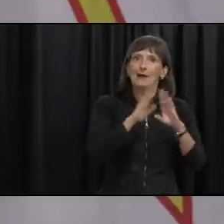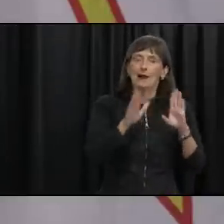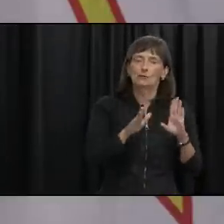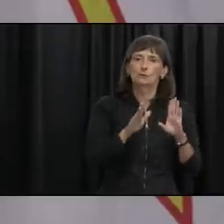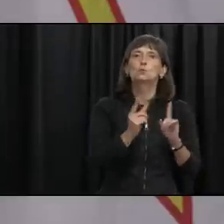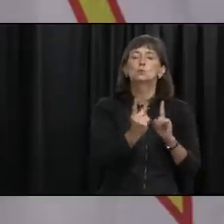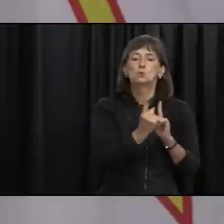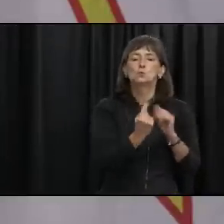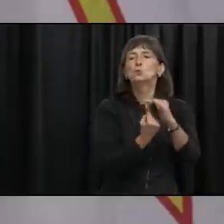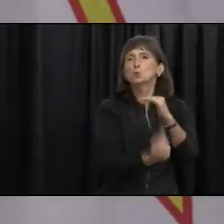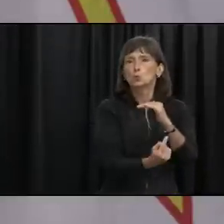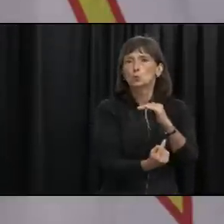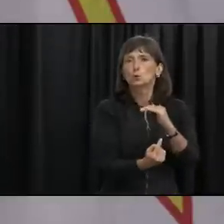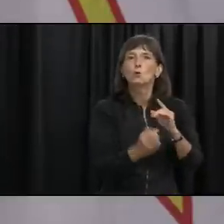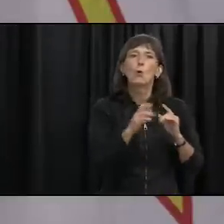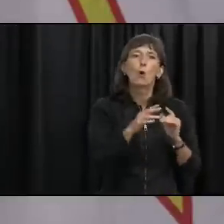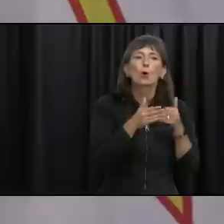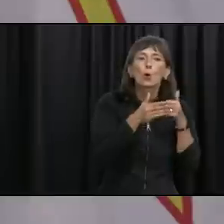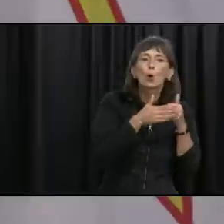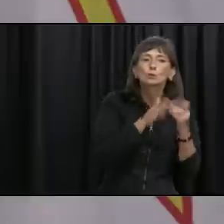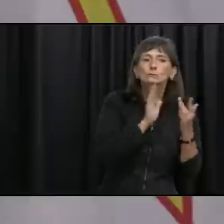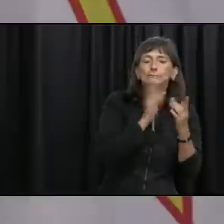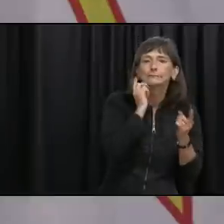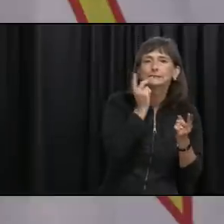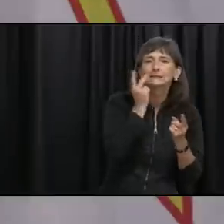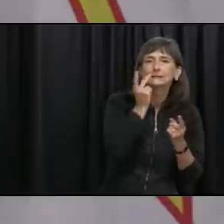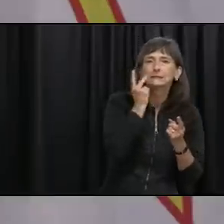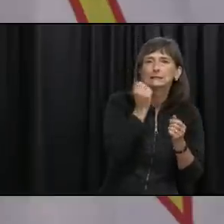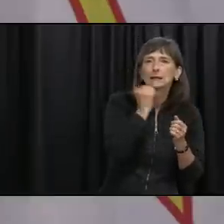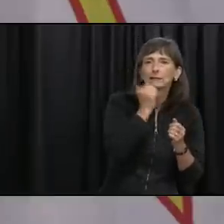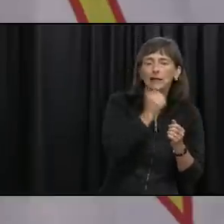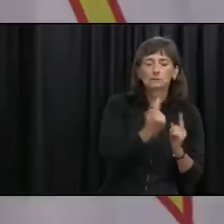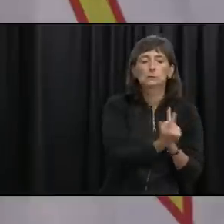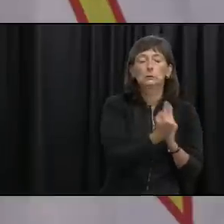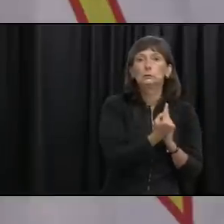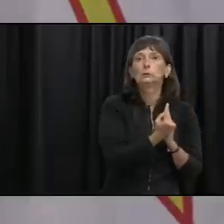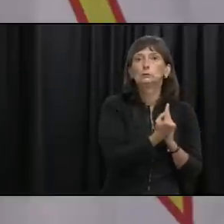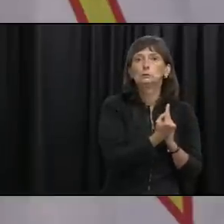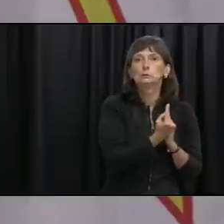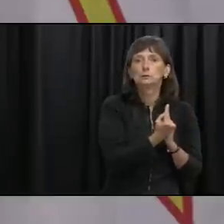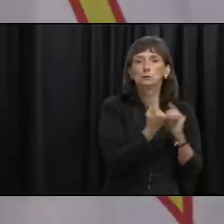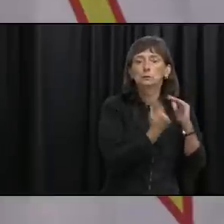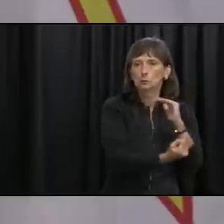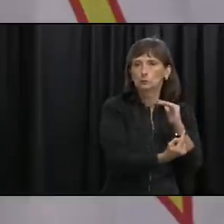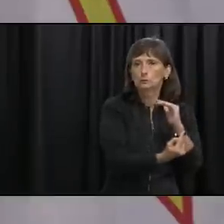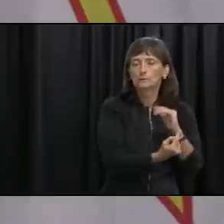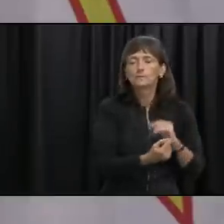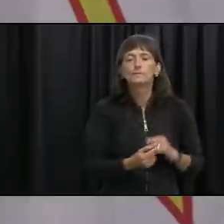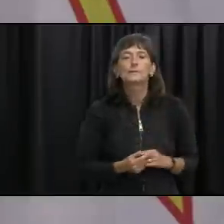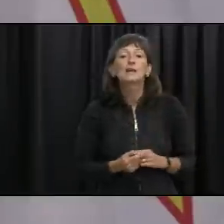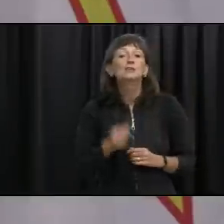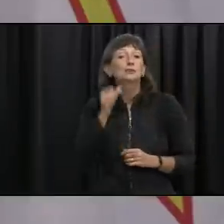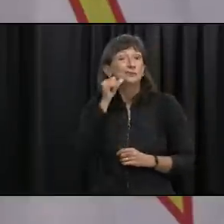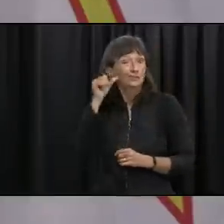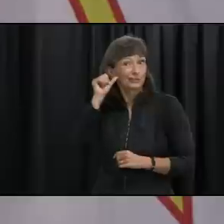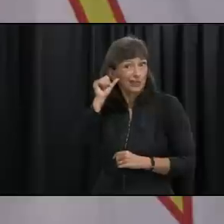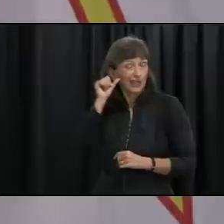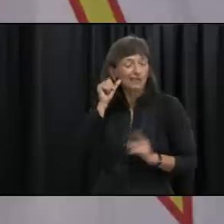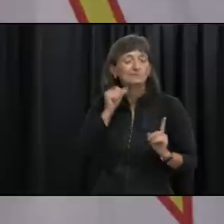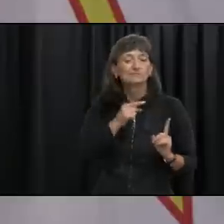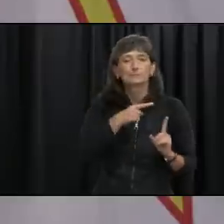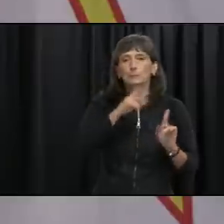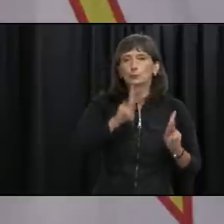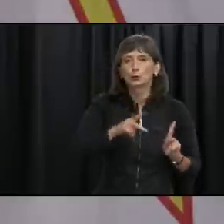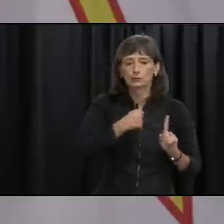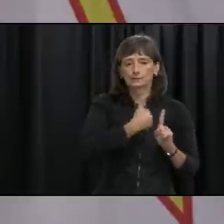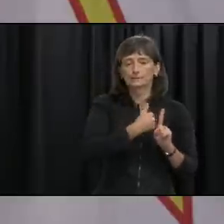So, in the situation that's happened yesterday when you have somebody that we have a case and and they were in a store